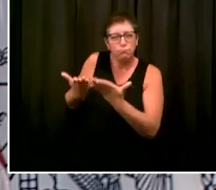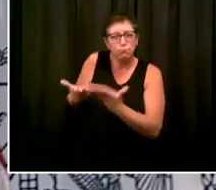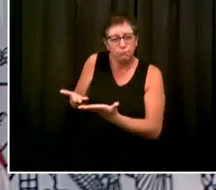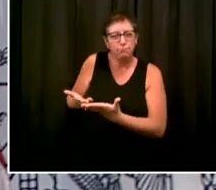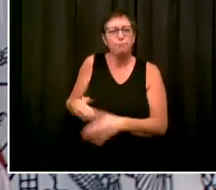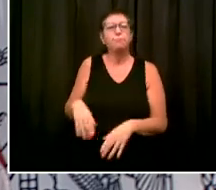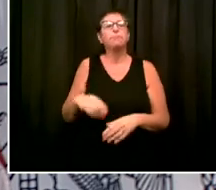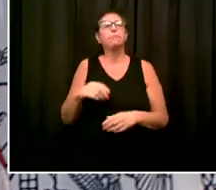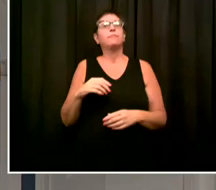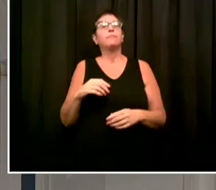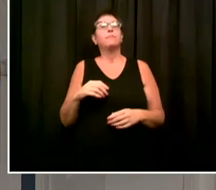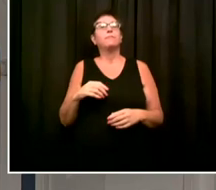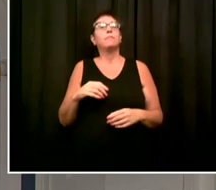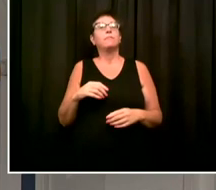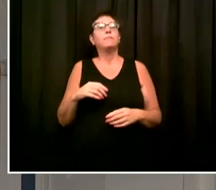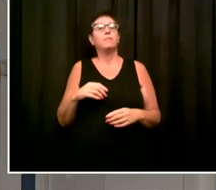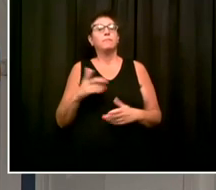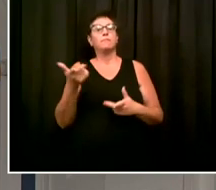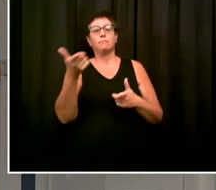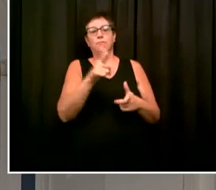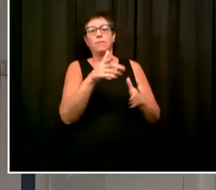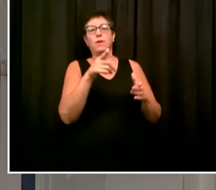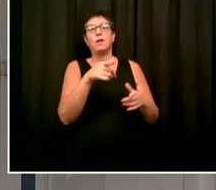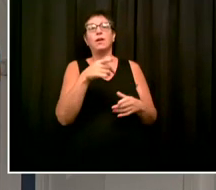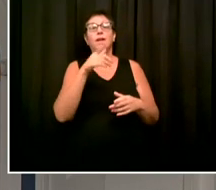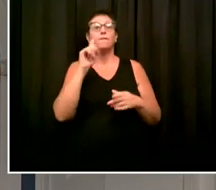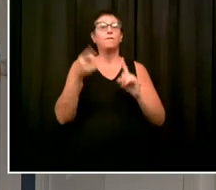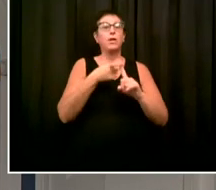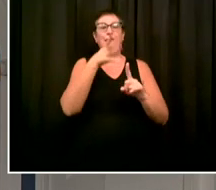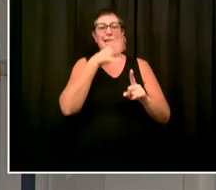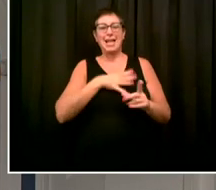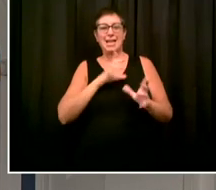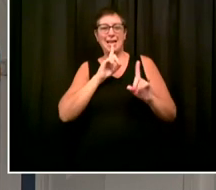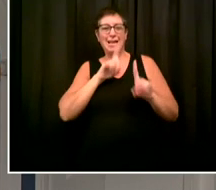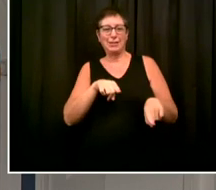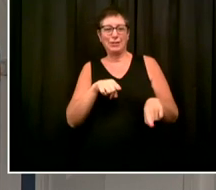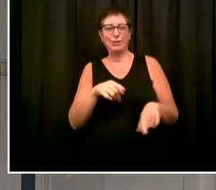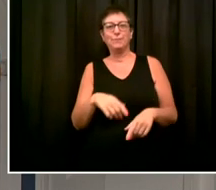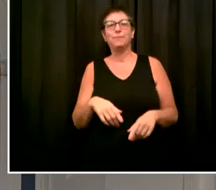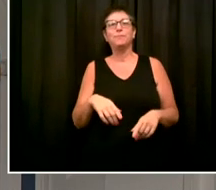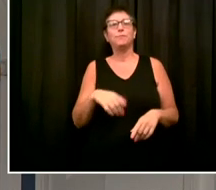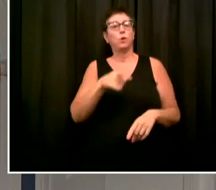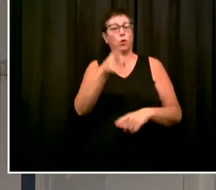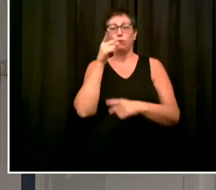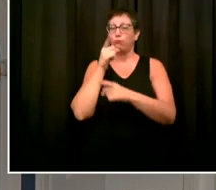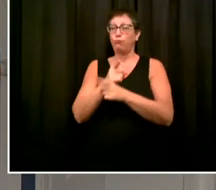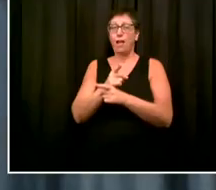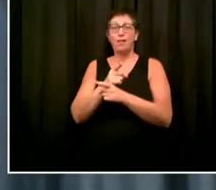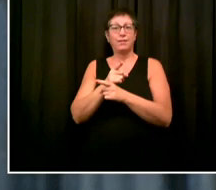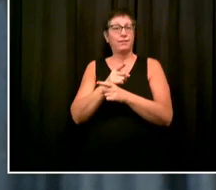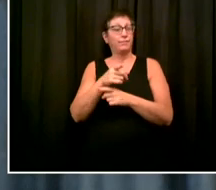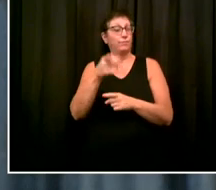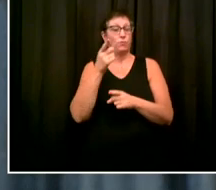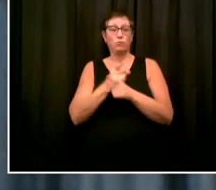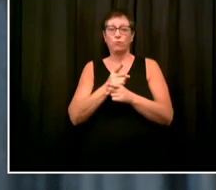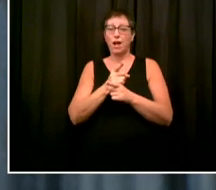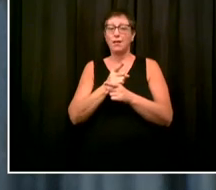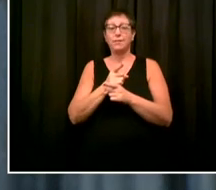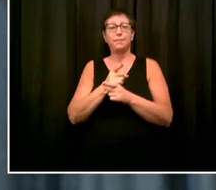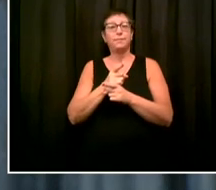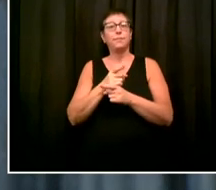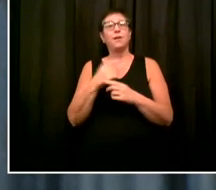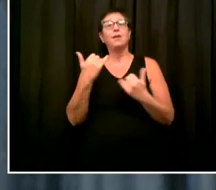over to you, Choi. Yes, Bill, you're exactly right. Social emotional learning has been championed by progressive